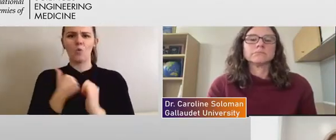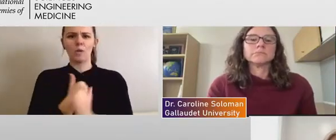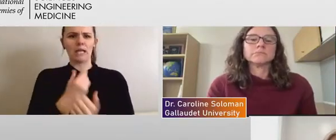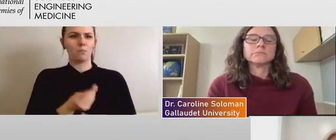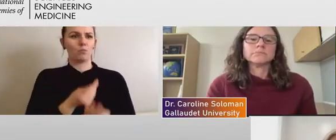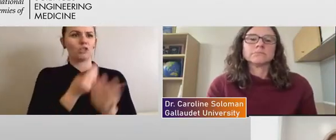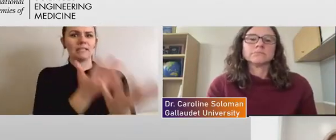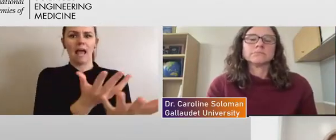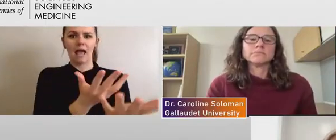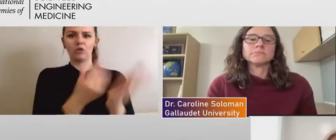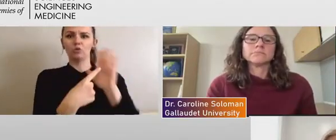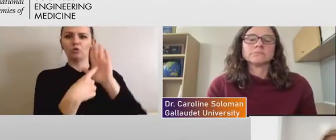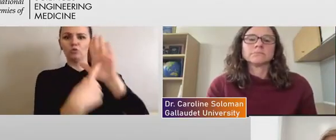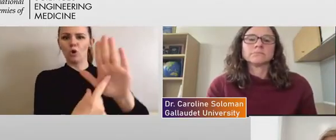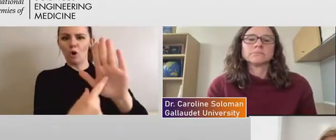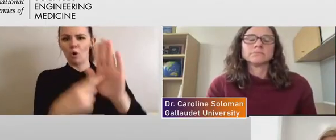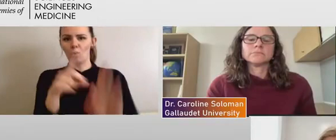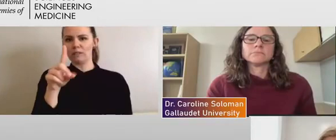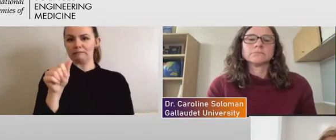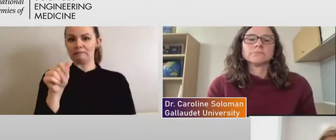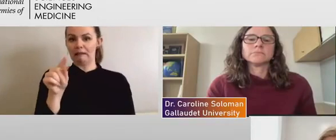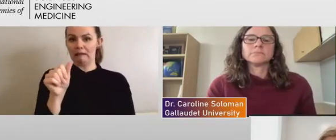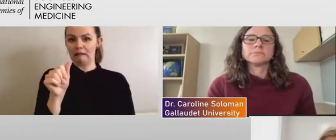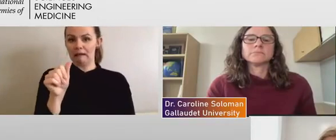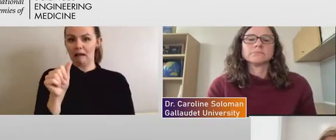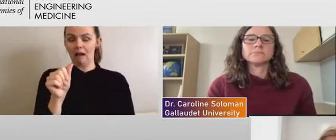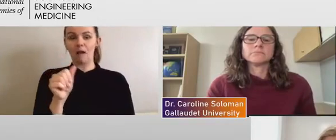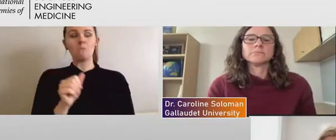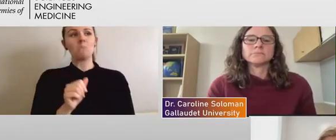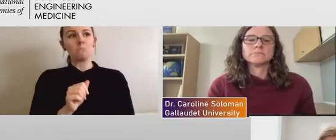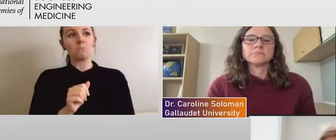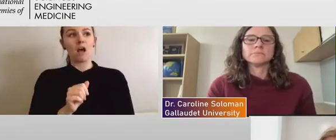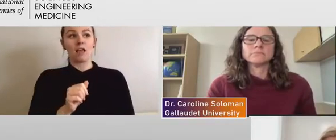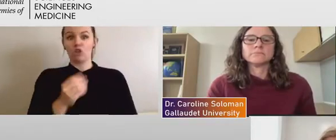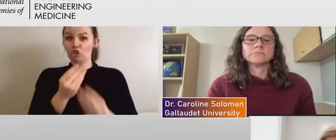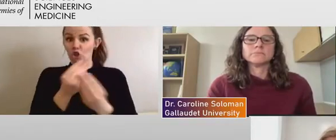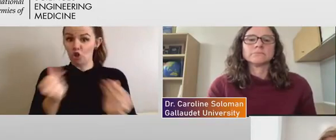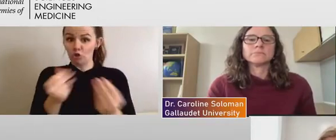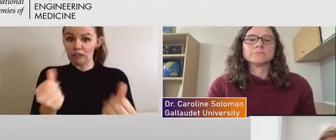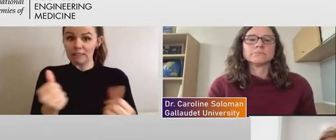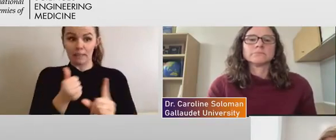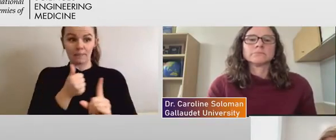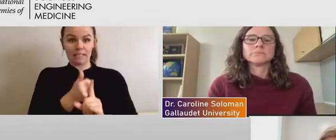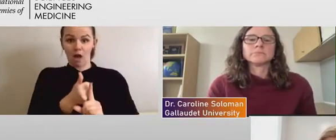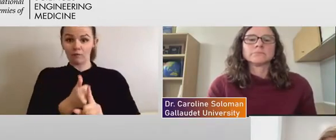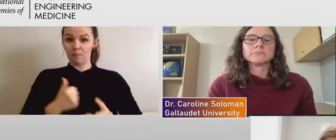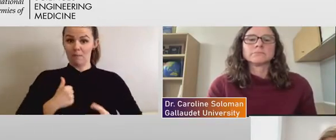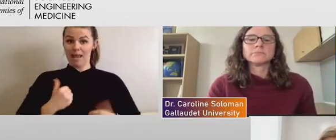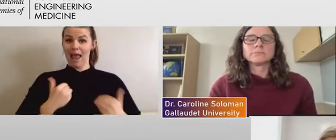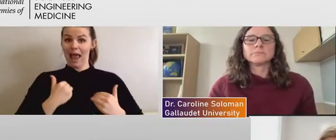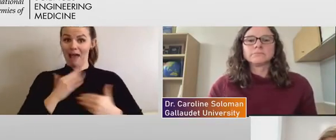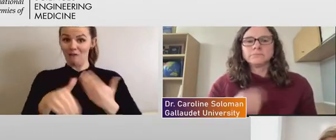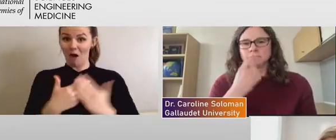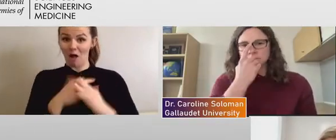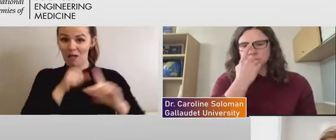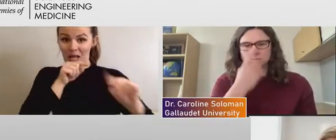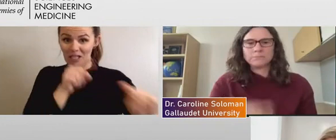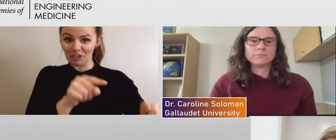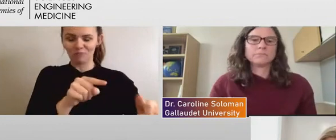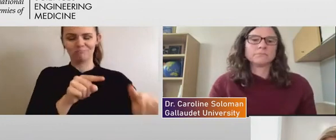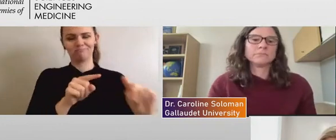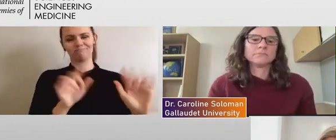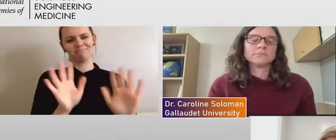uh, don't know if I have great answers to those solutions, um, but, uh, we definitely need to